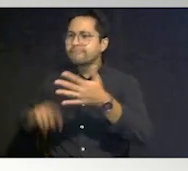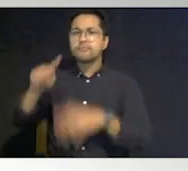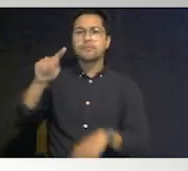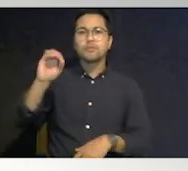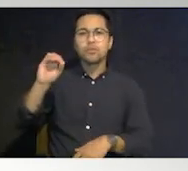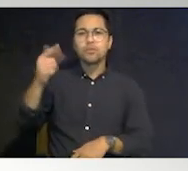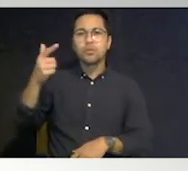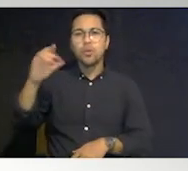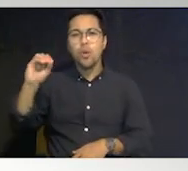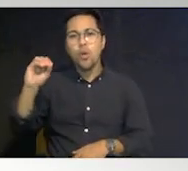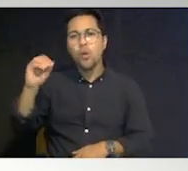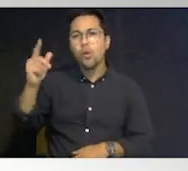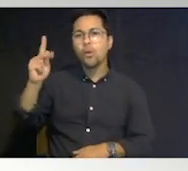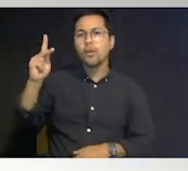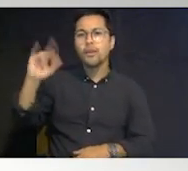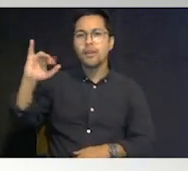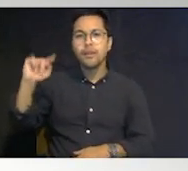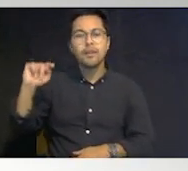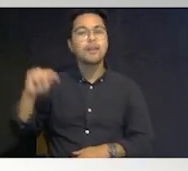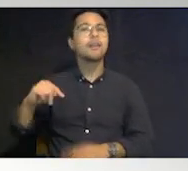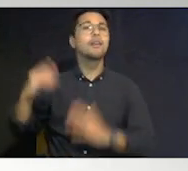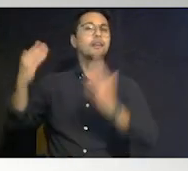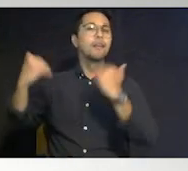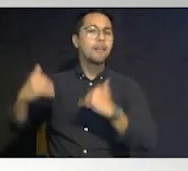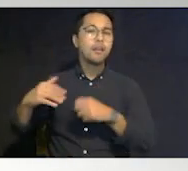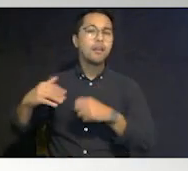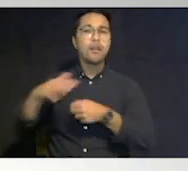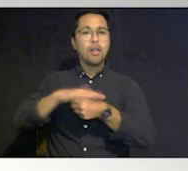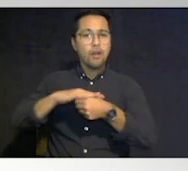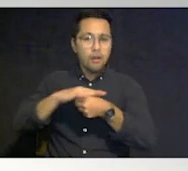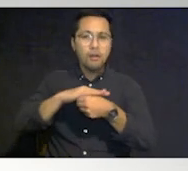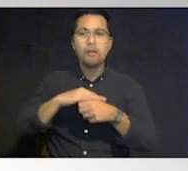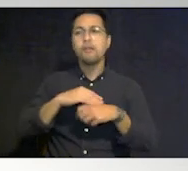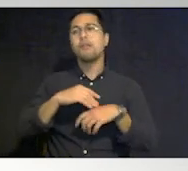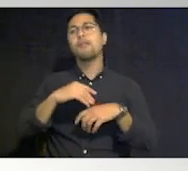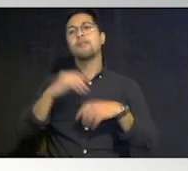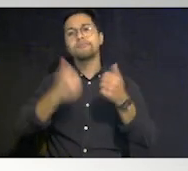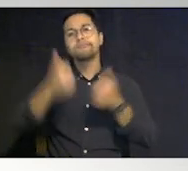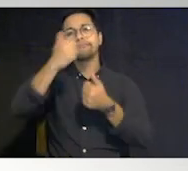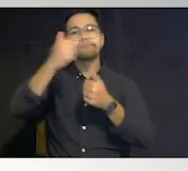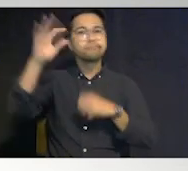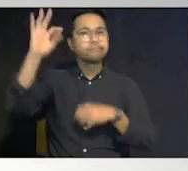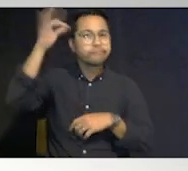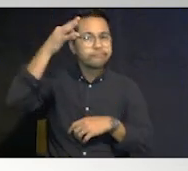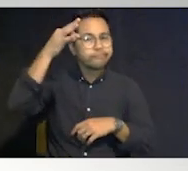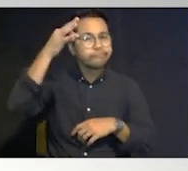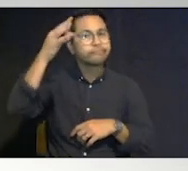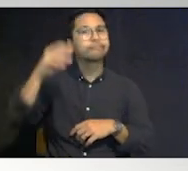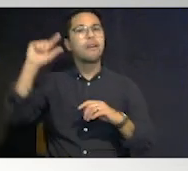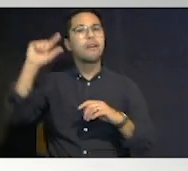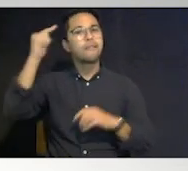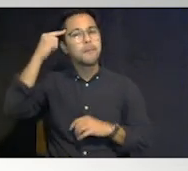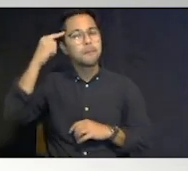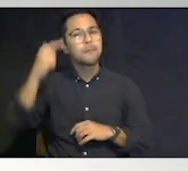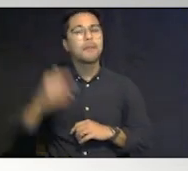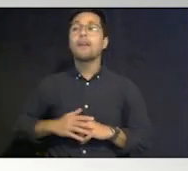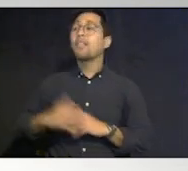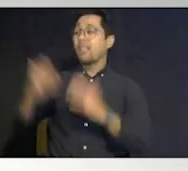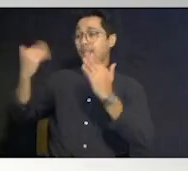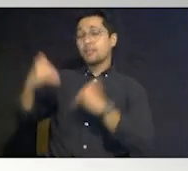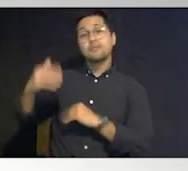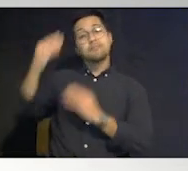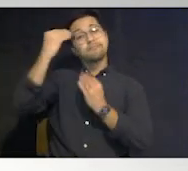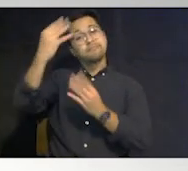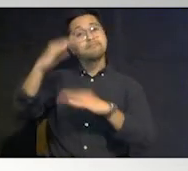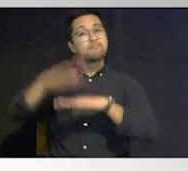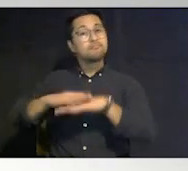to the role that that local state and federal government plays and then there's some good information on the website as karen pointed out